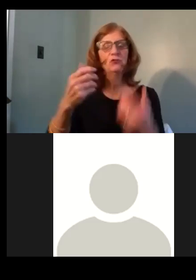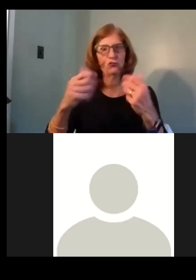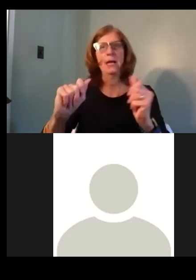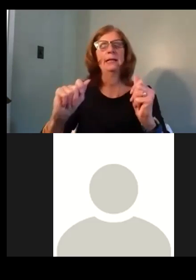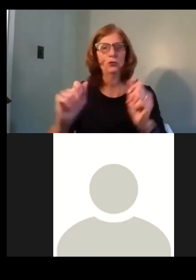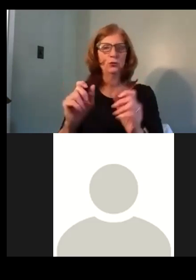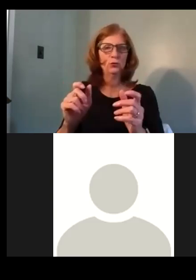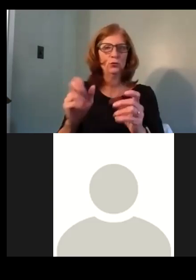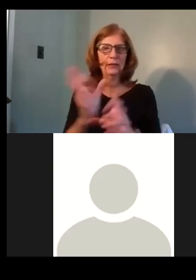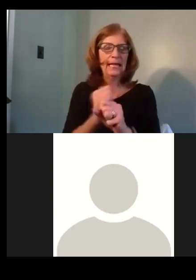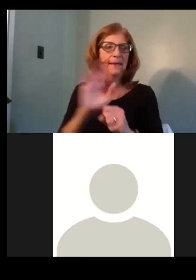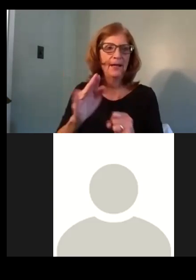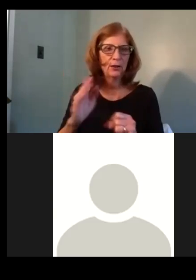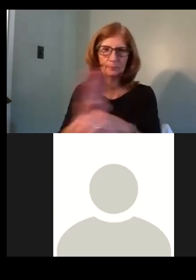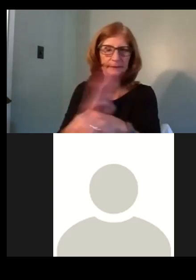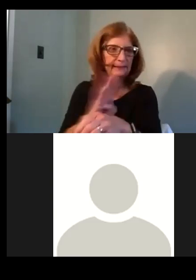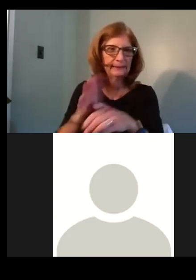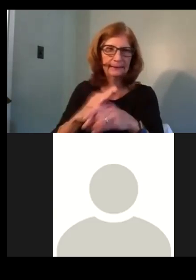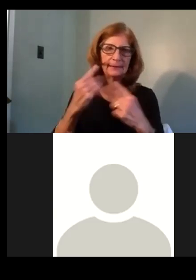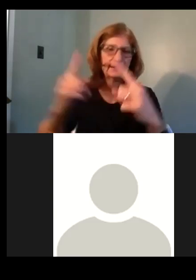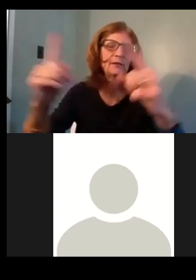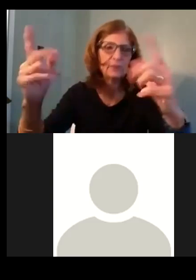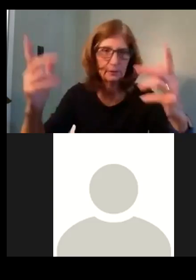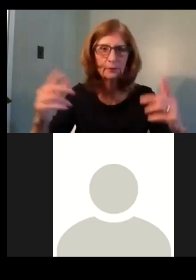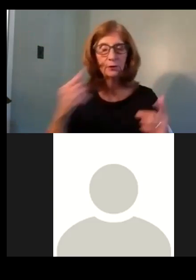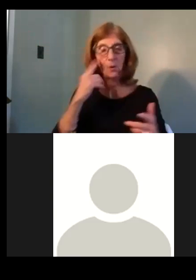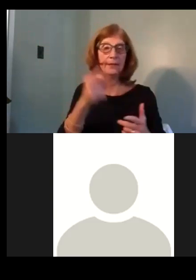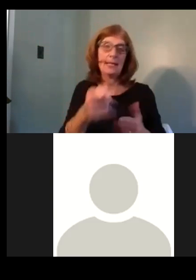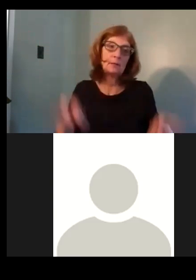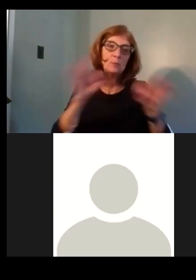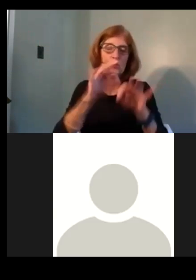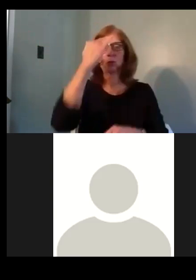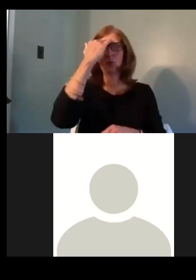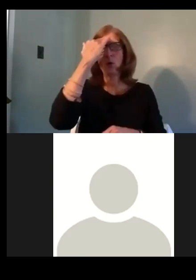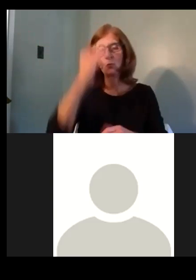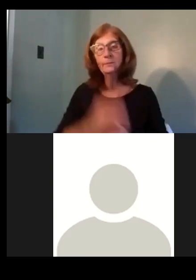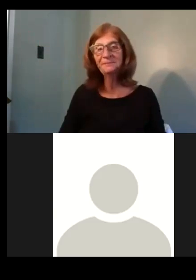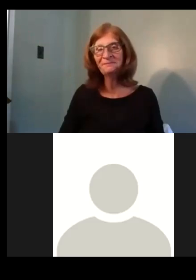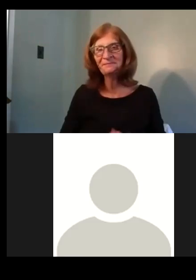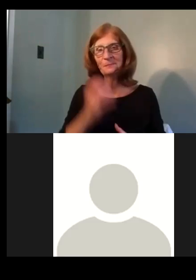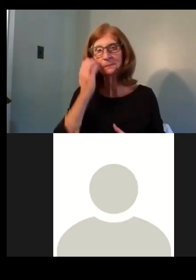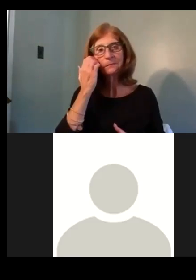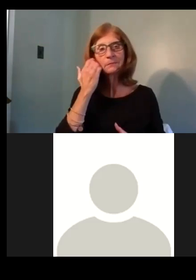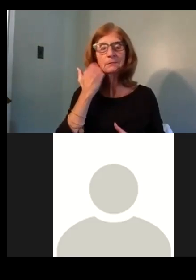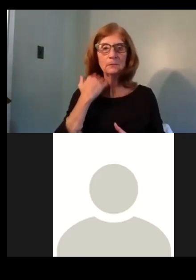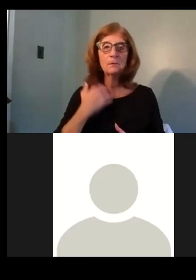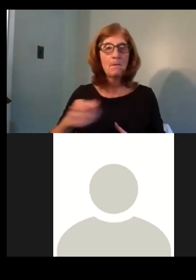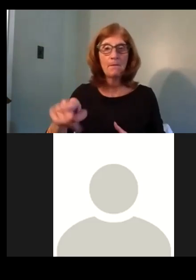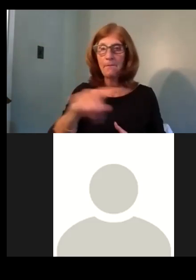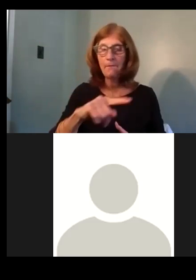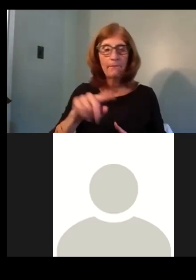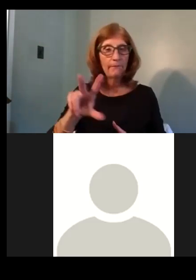the ground. Um, so I think it's, that's really significant, uh, achievement here. So if there are